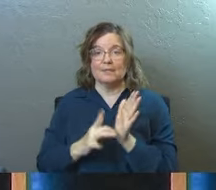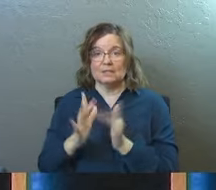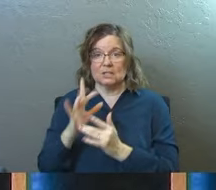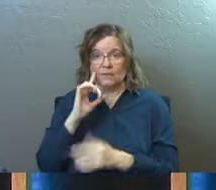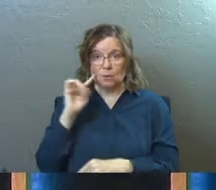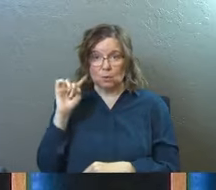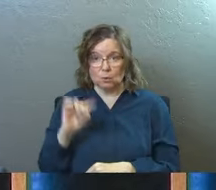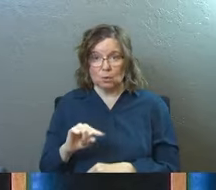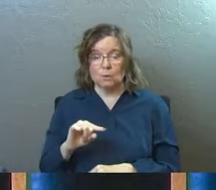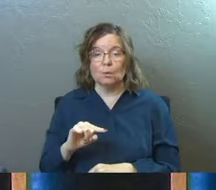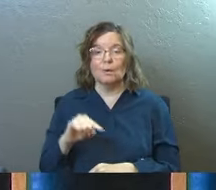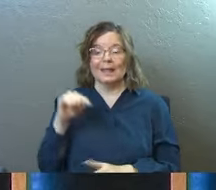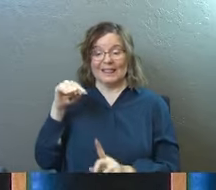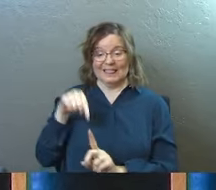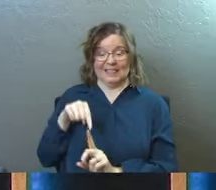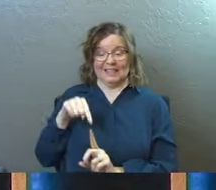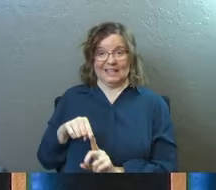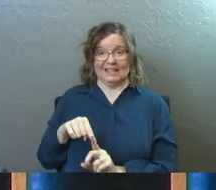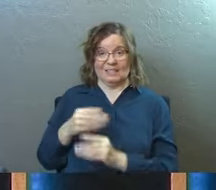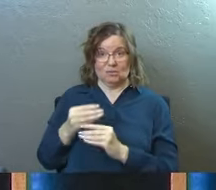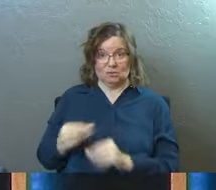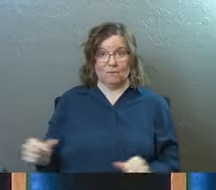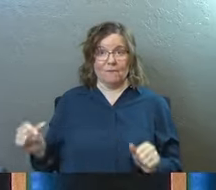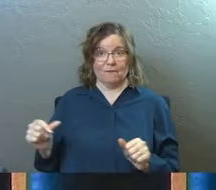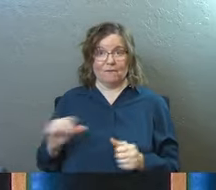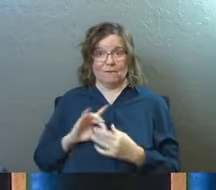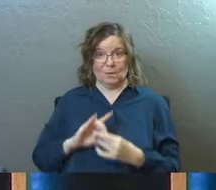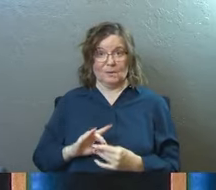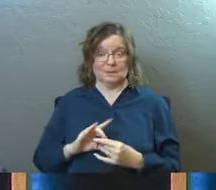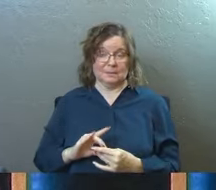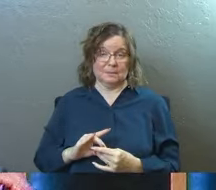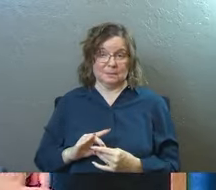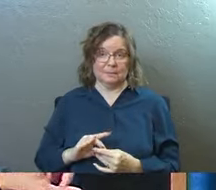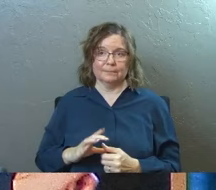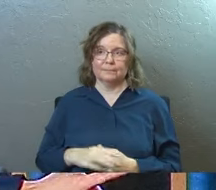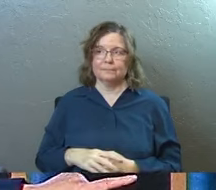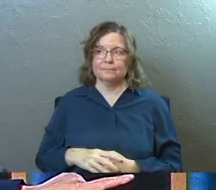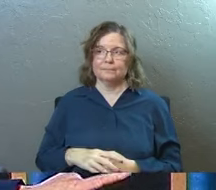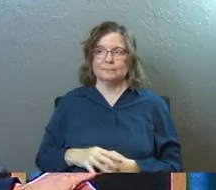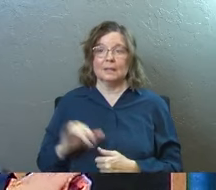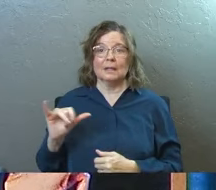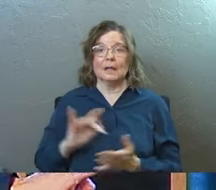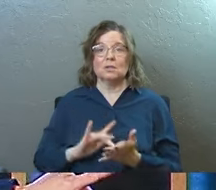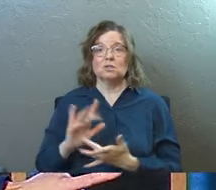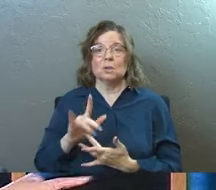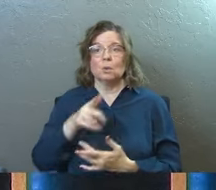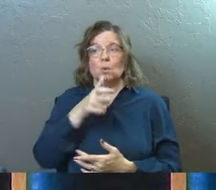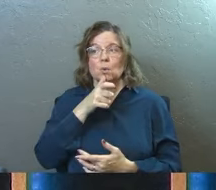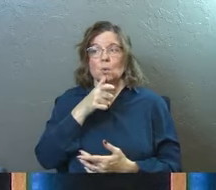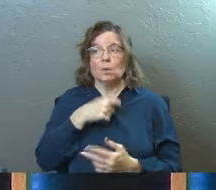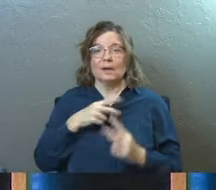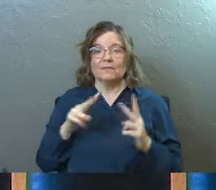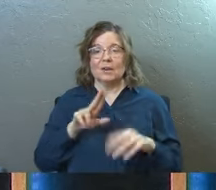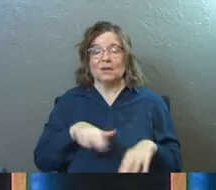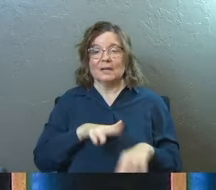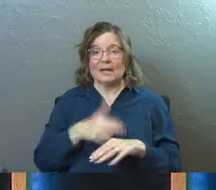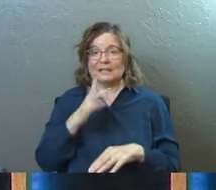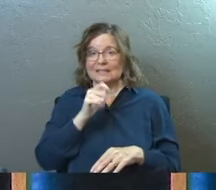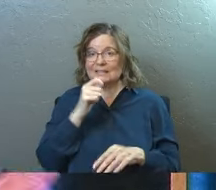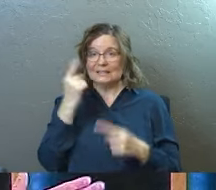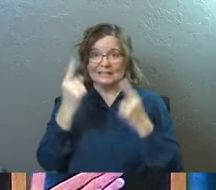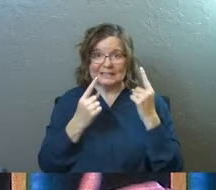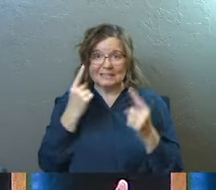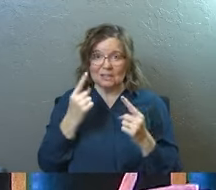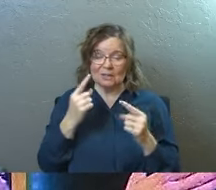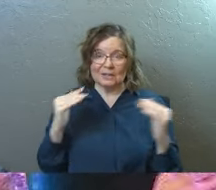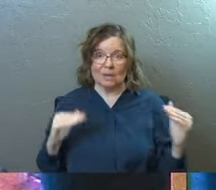Jesus for you. And he's like, This is what solves it in your relationships. Be like Jesus, who being in very nature God, did not